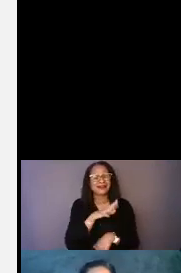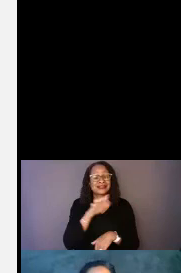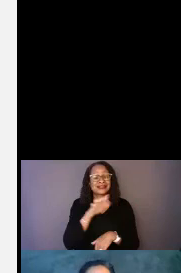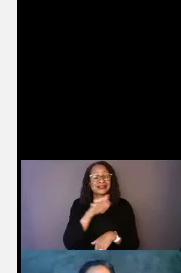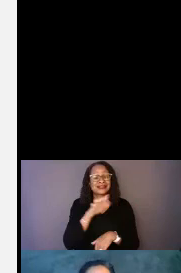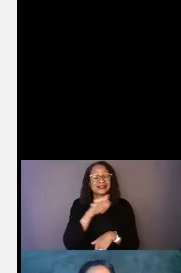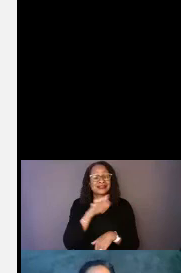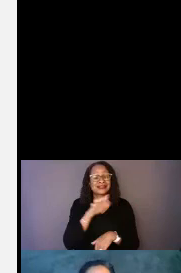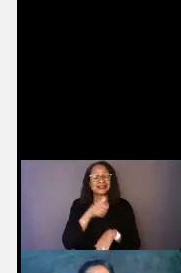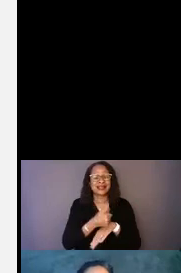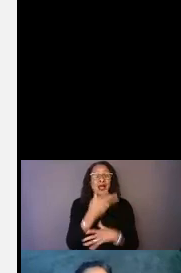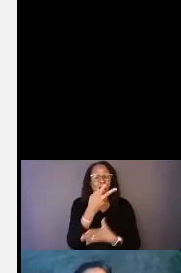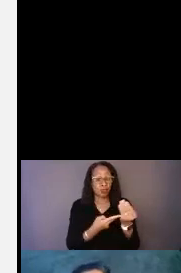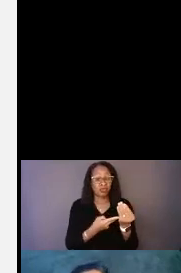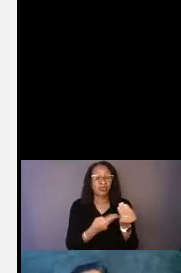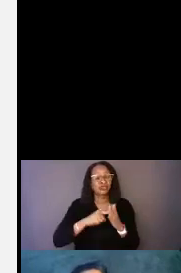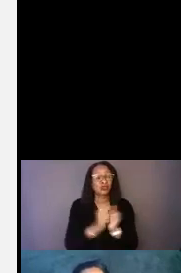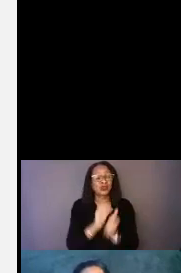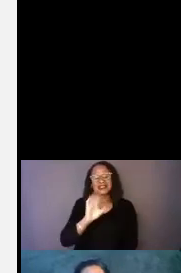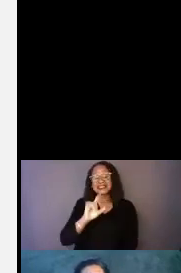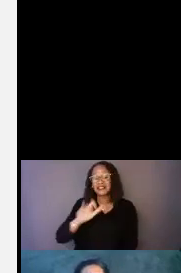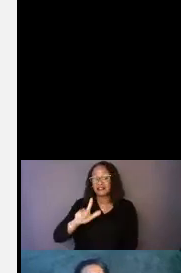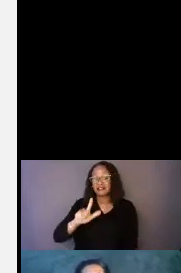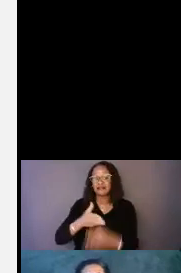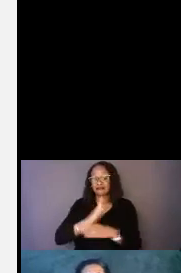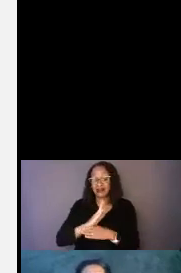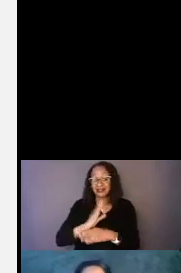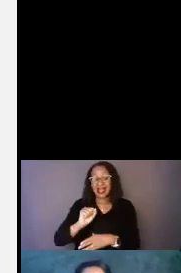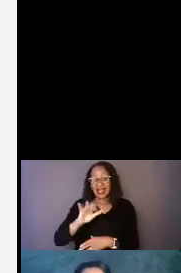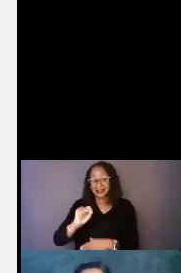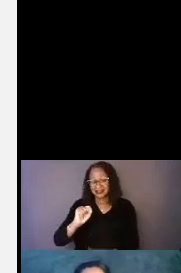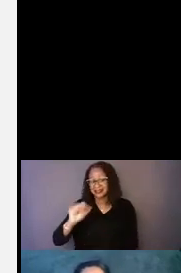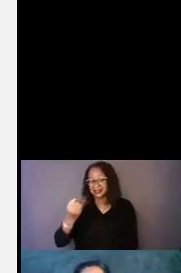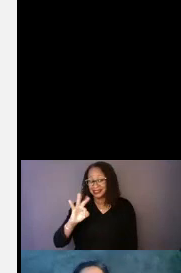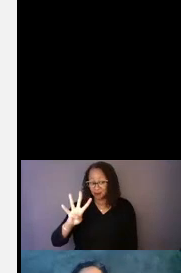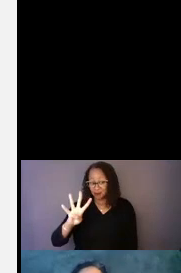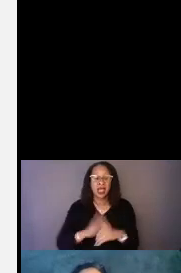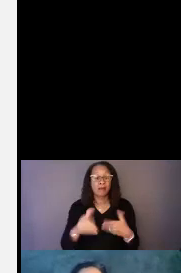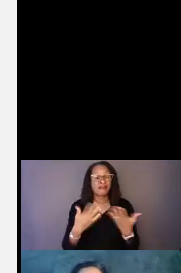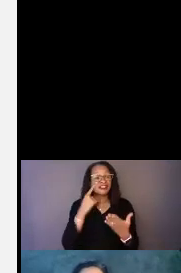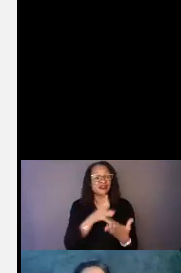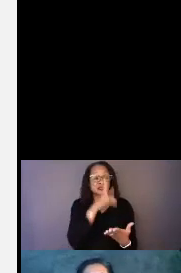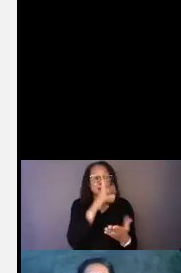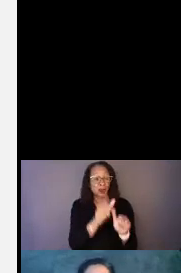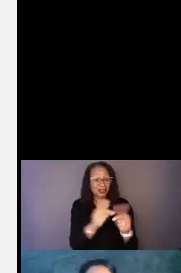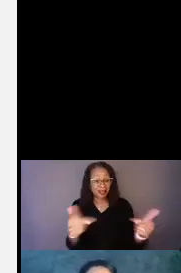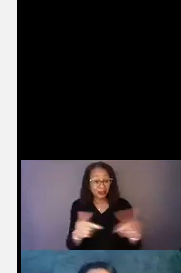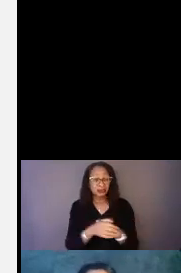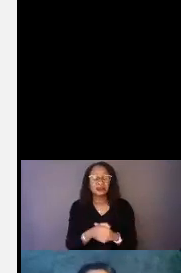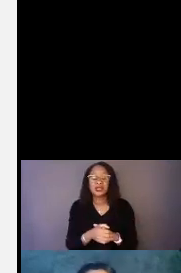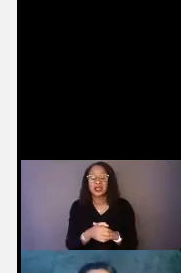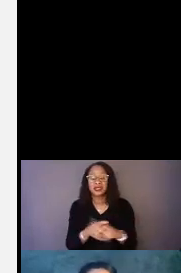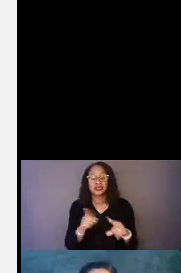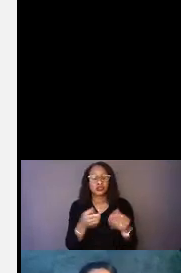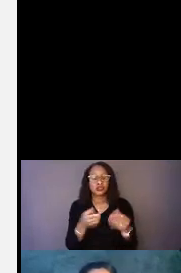It started actually with the Civil Rights Act of 1964, which provides for spoken languages